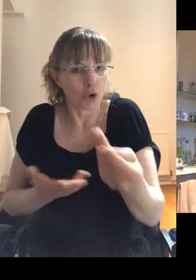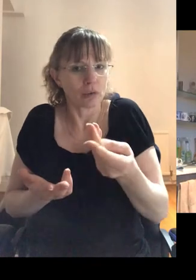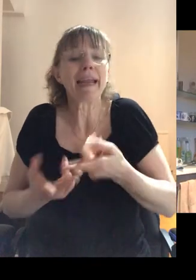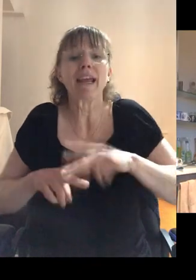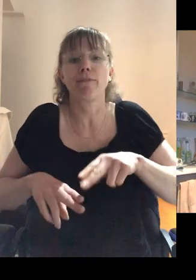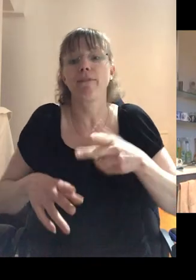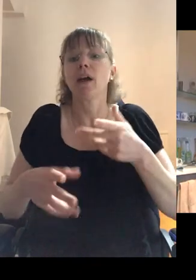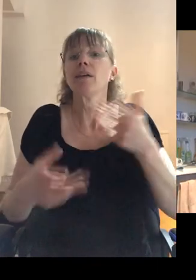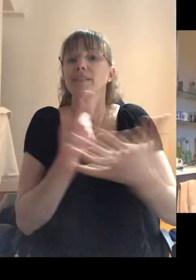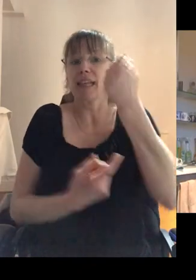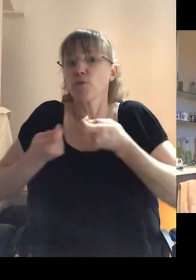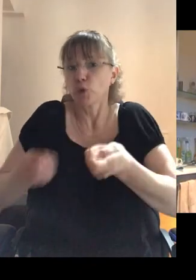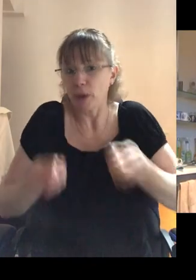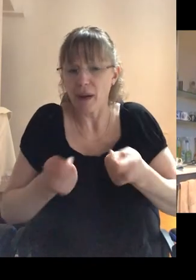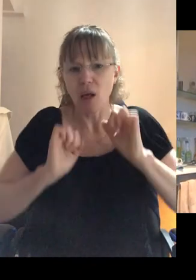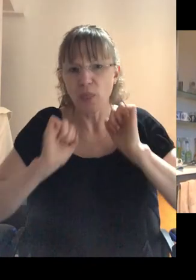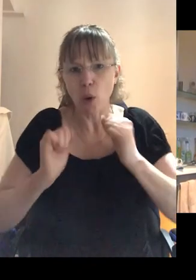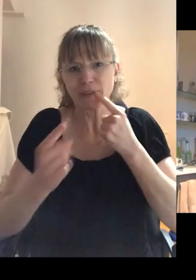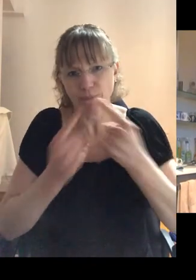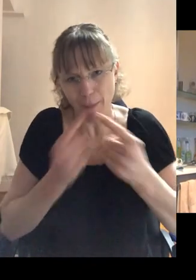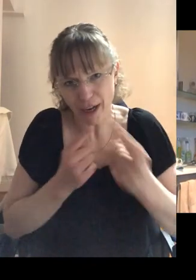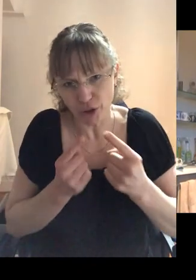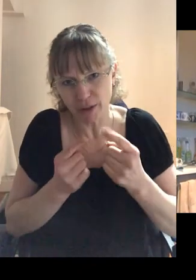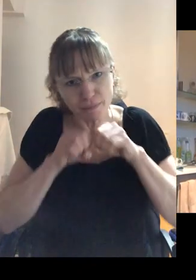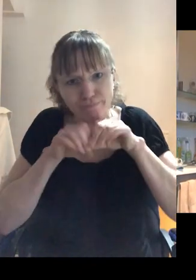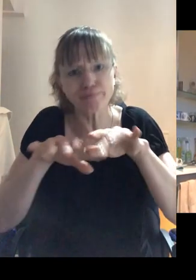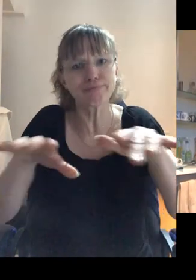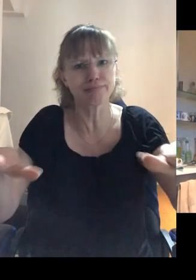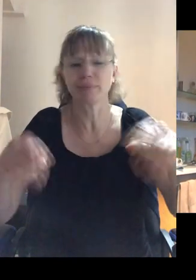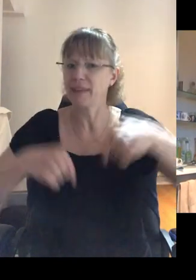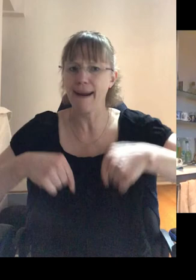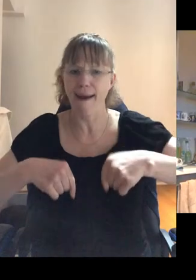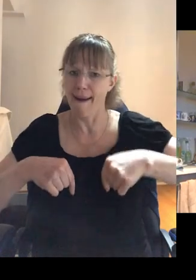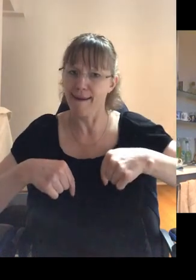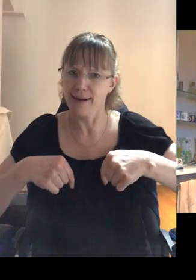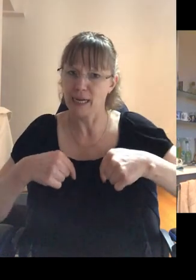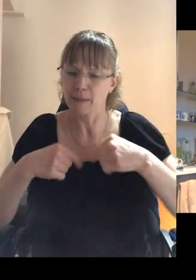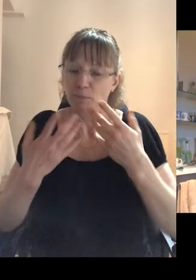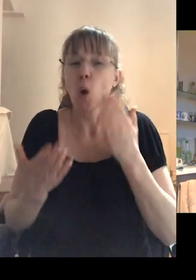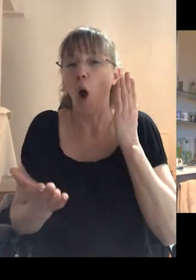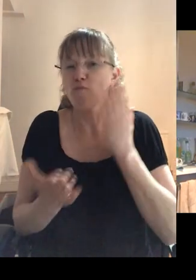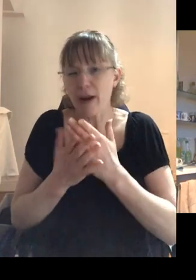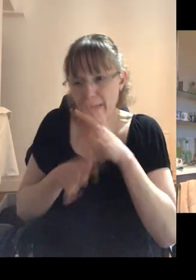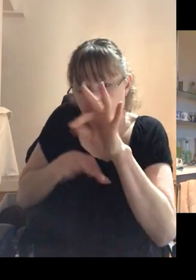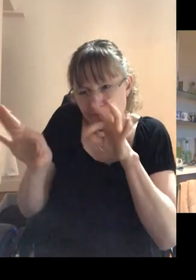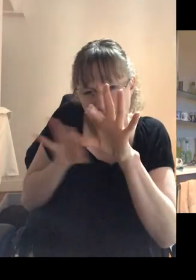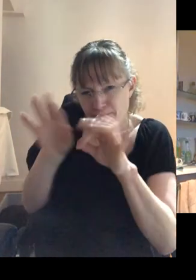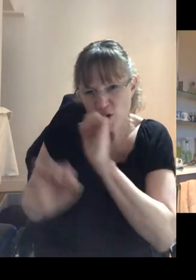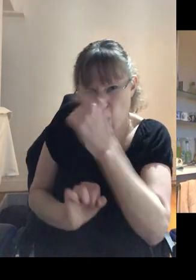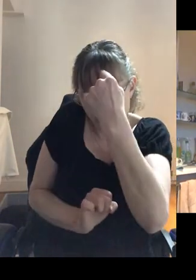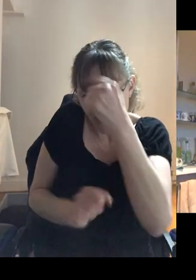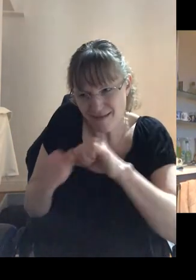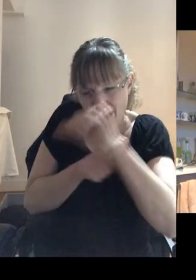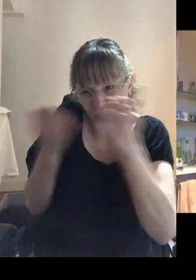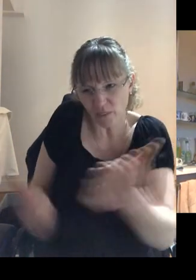successful treatment, all of those messages, um, and not so much happening here. So, um, I'm going to be picking your brains after we finish